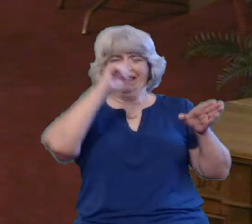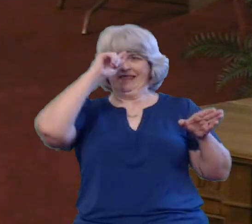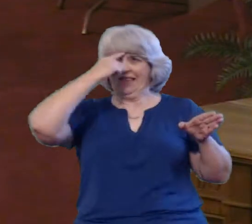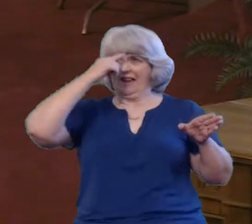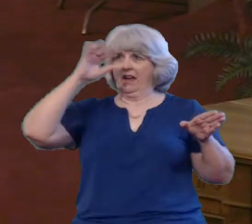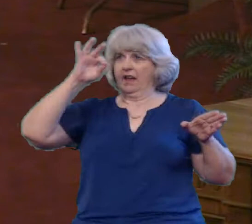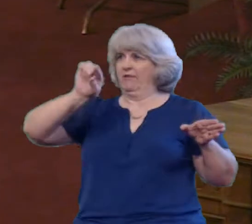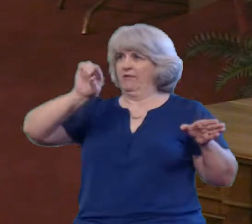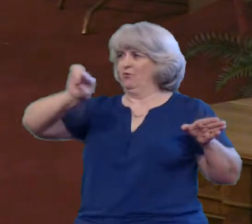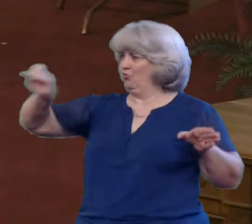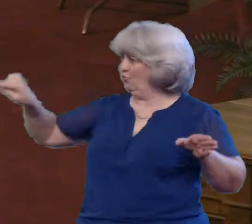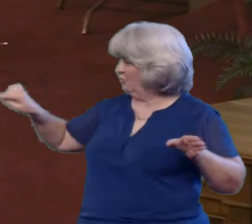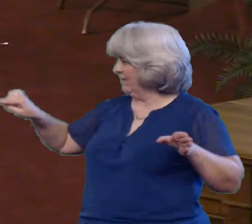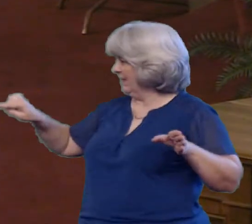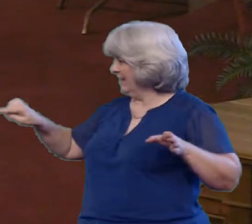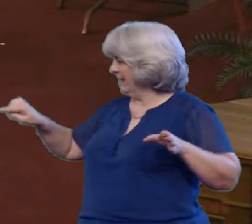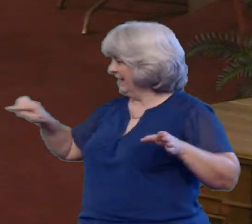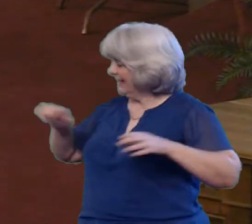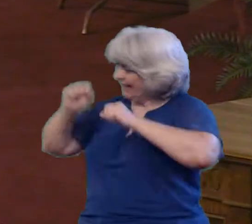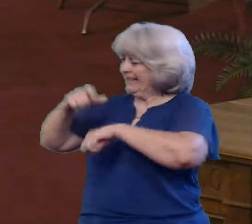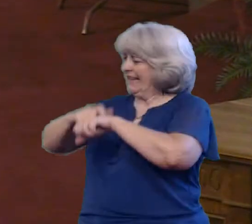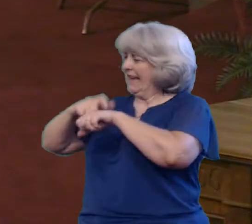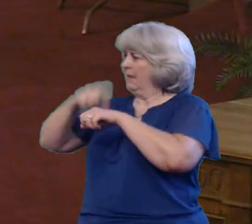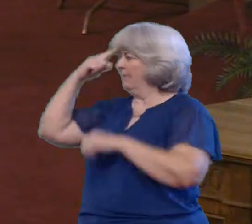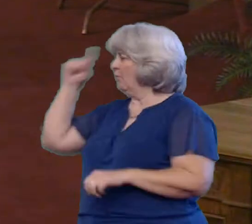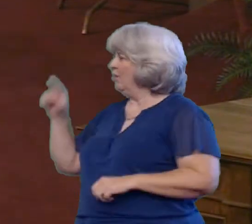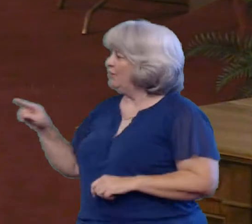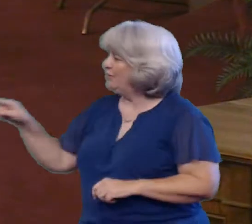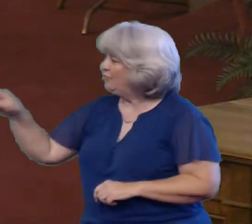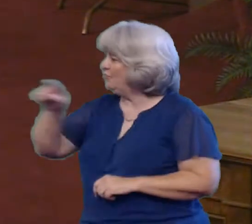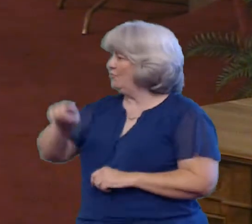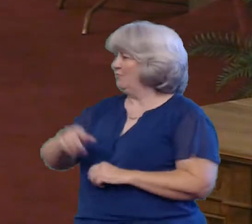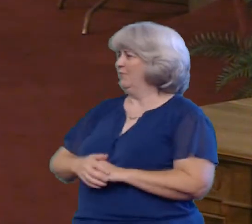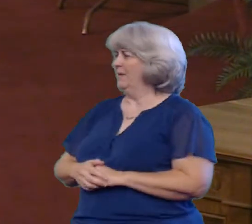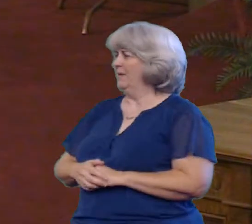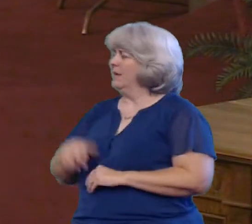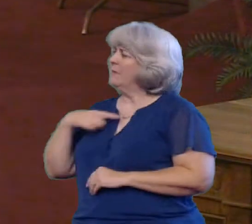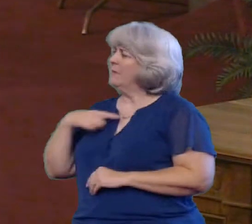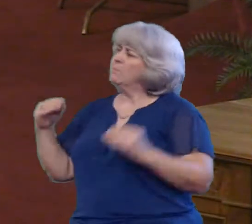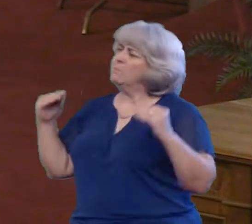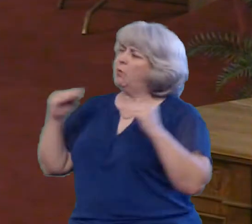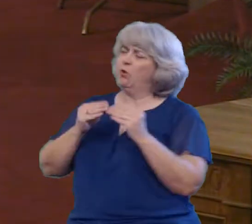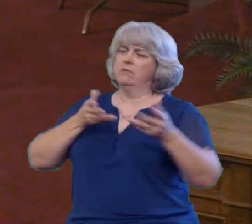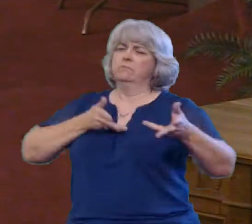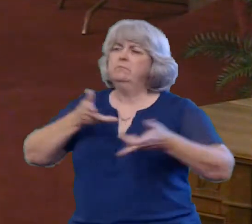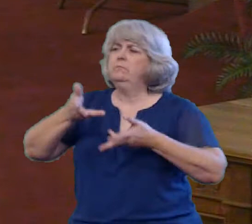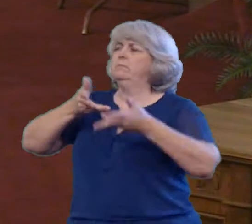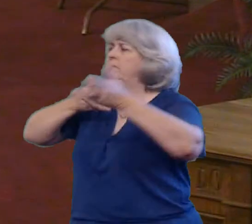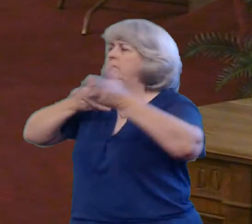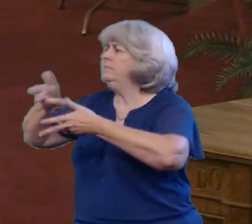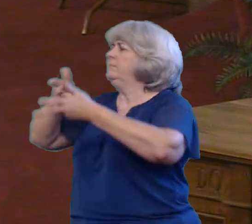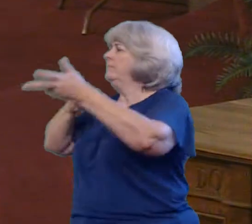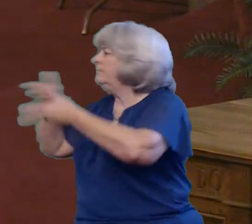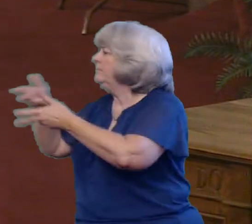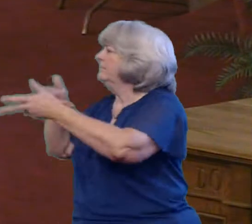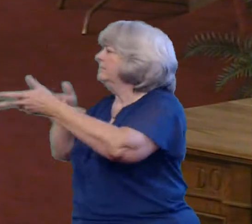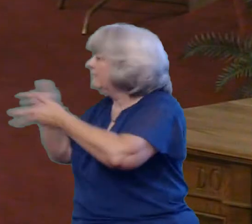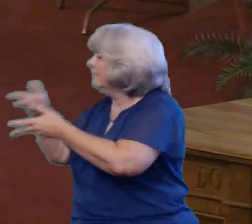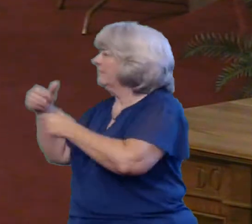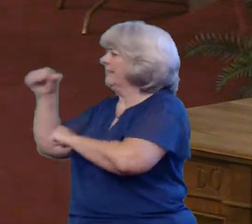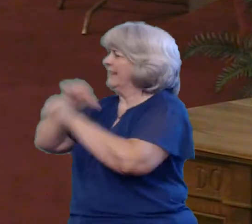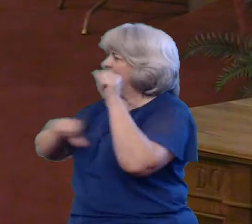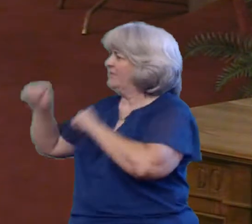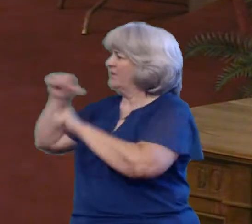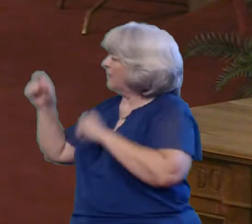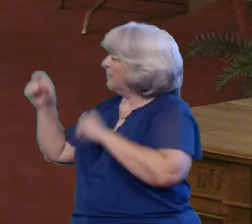You see, I believe that personal involvement with others is vital to us living healthier And more fulfilling lives You see, others